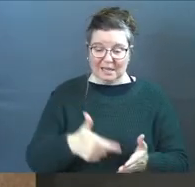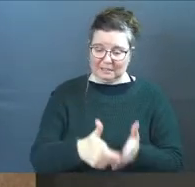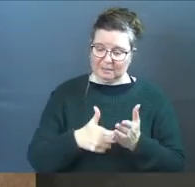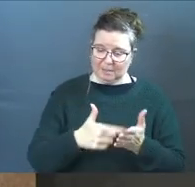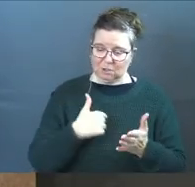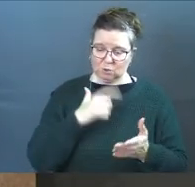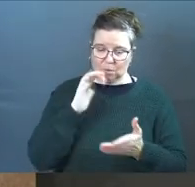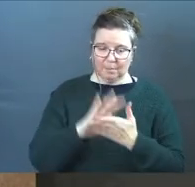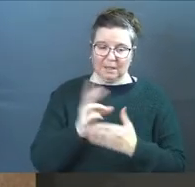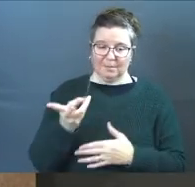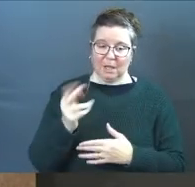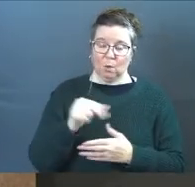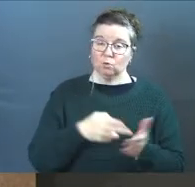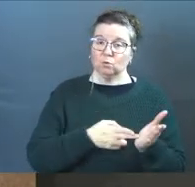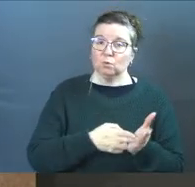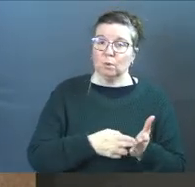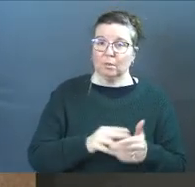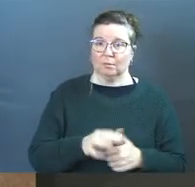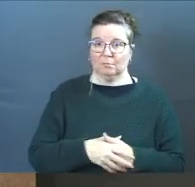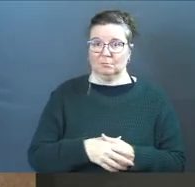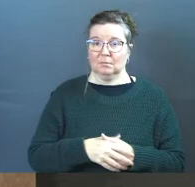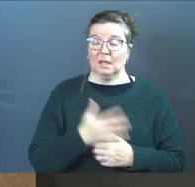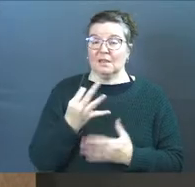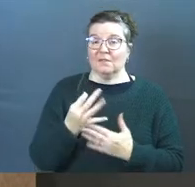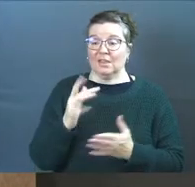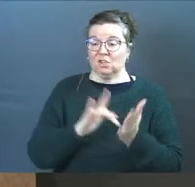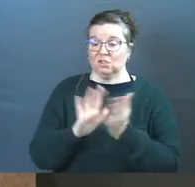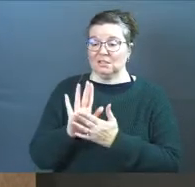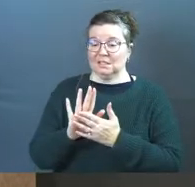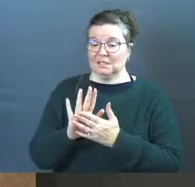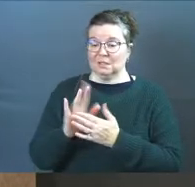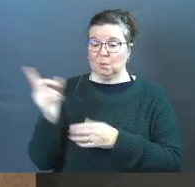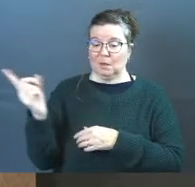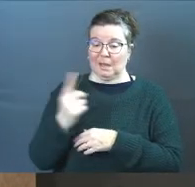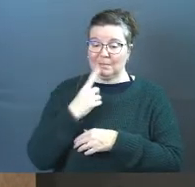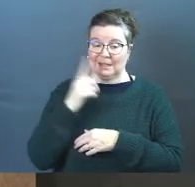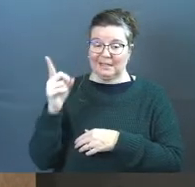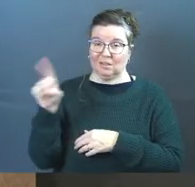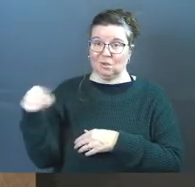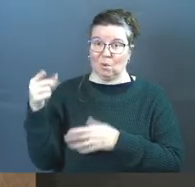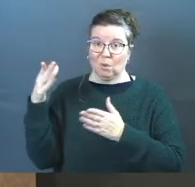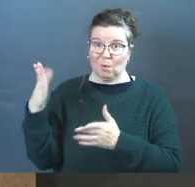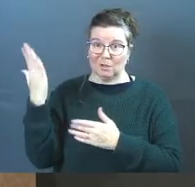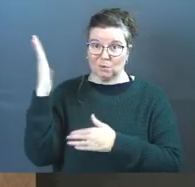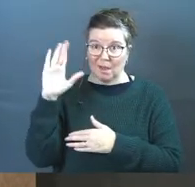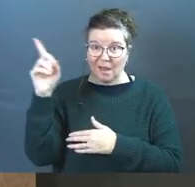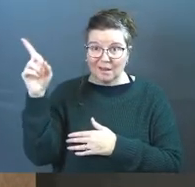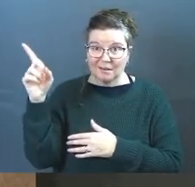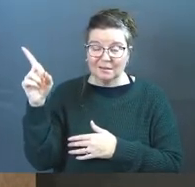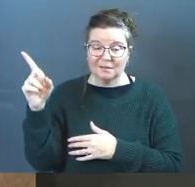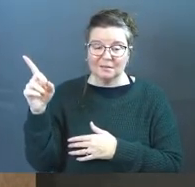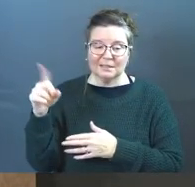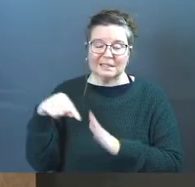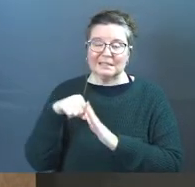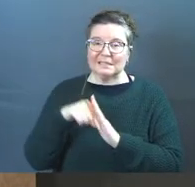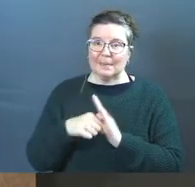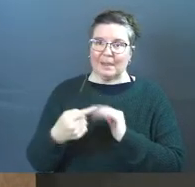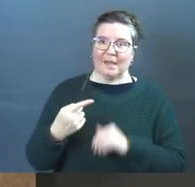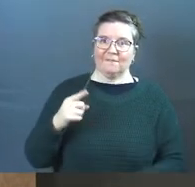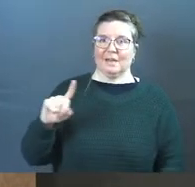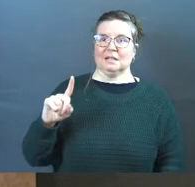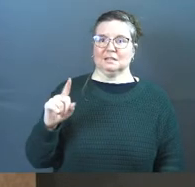demand by to believe my own truth the fact that Jesus would dare come and say that he is the only way to God is deeply